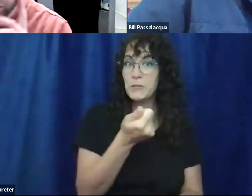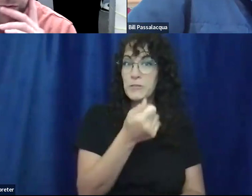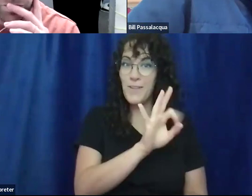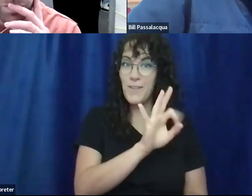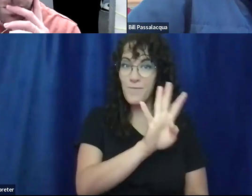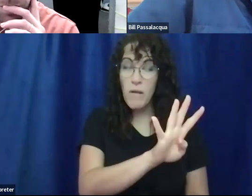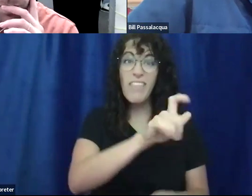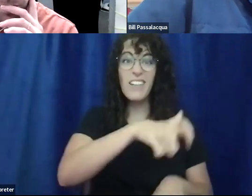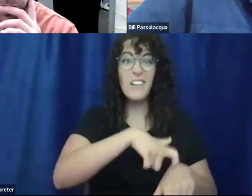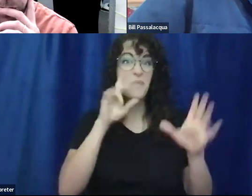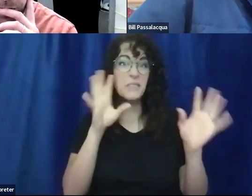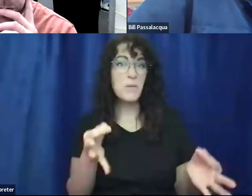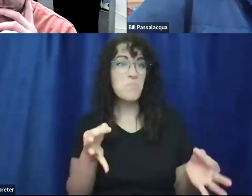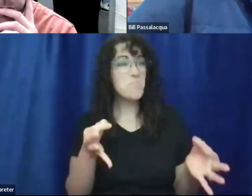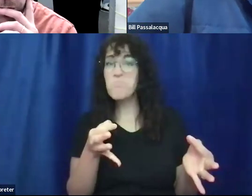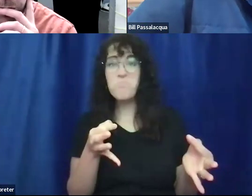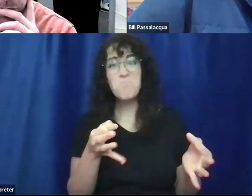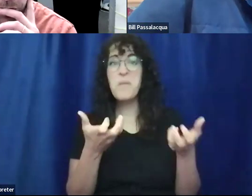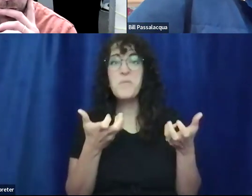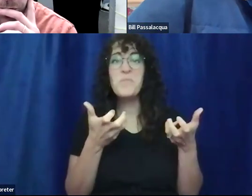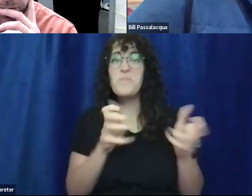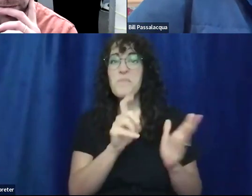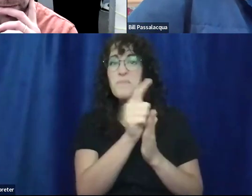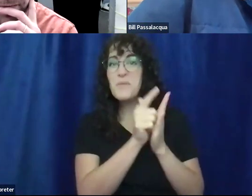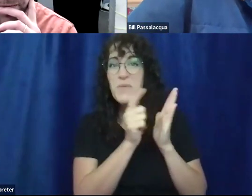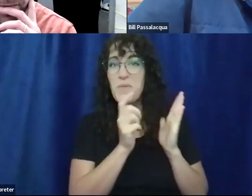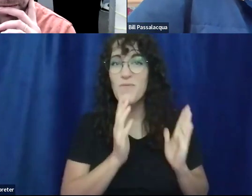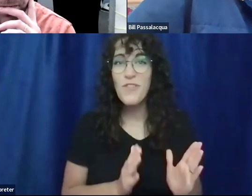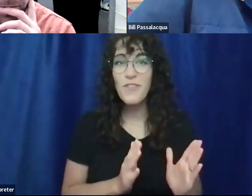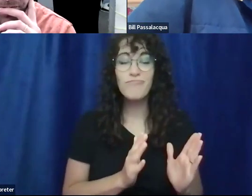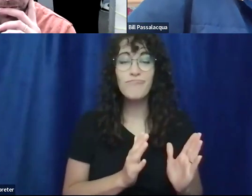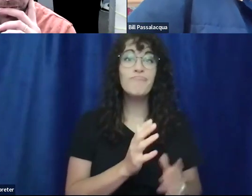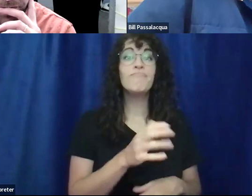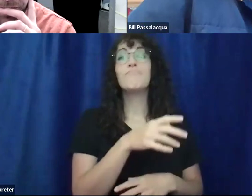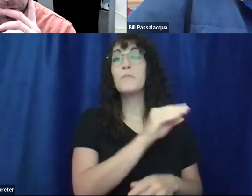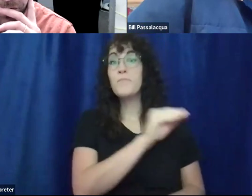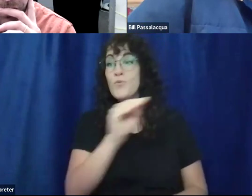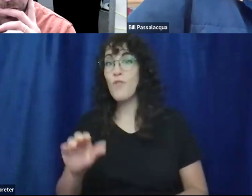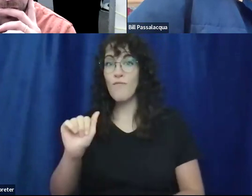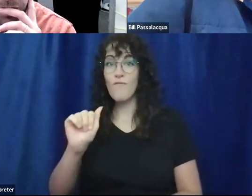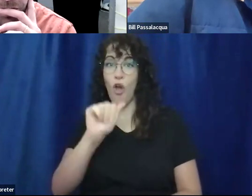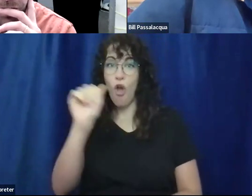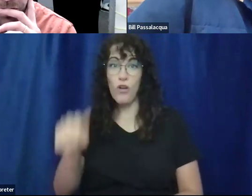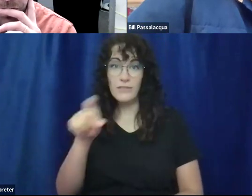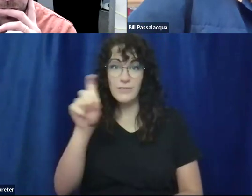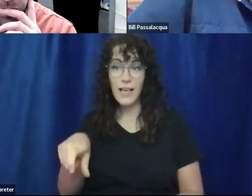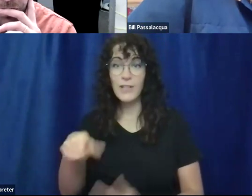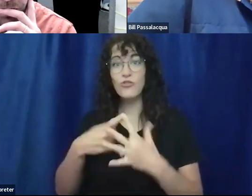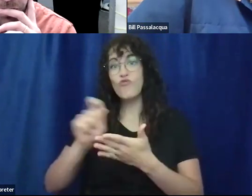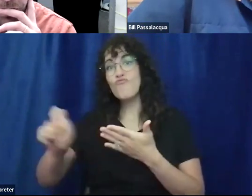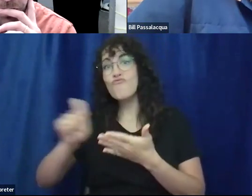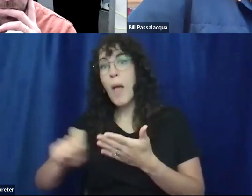at which point I decided I didn't want to be a lawyer and moved to Austin, Texas and started writing songs and working in restaurants. And